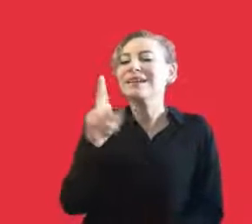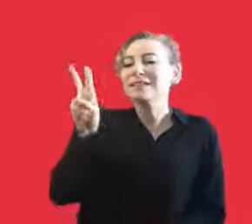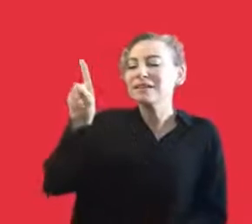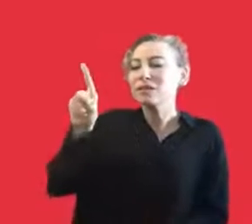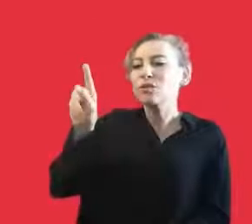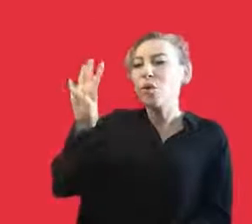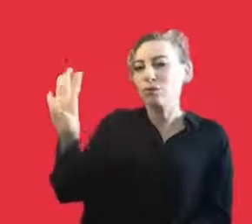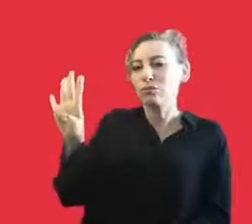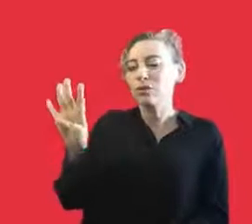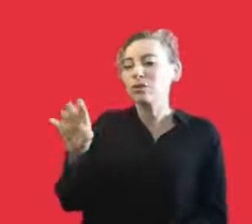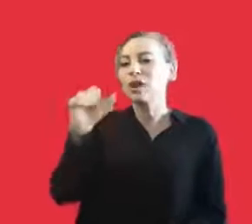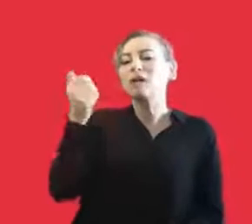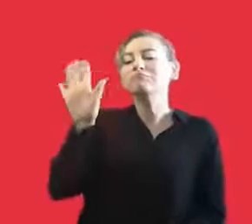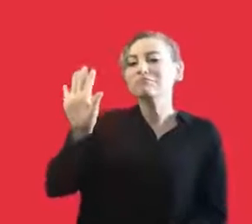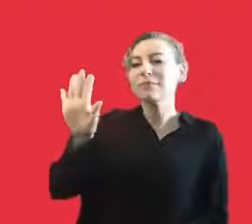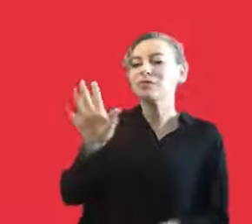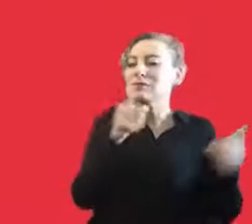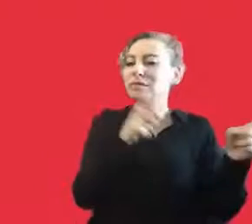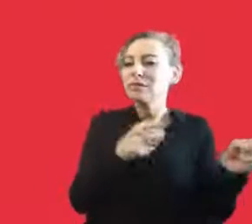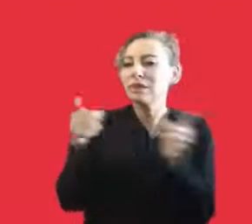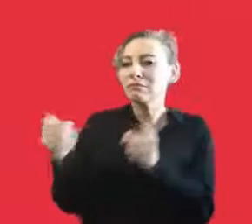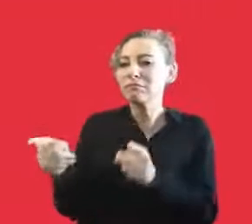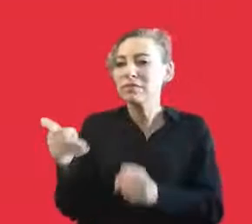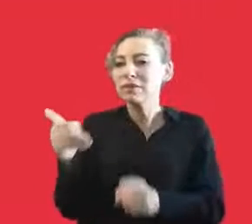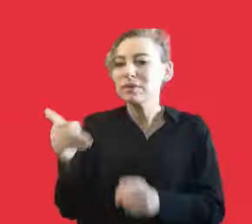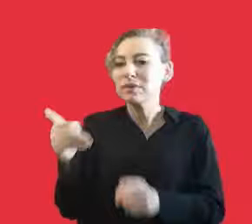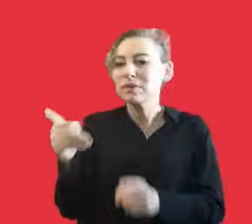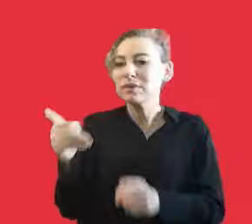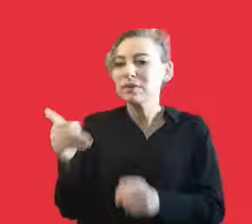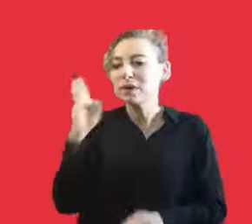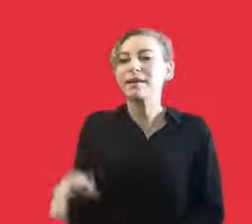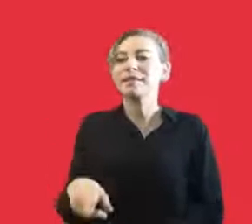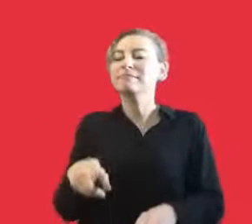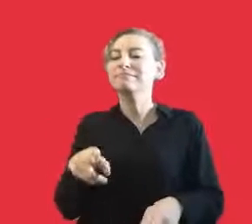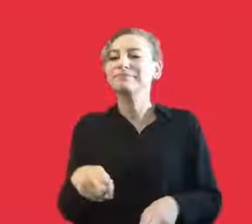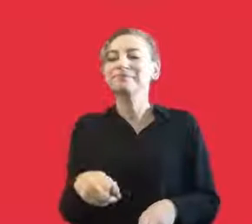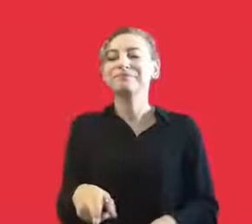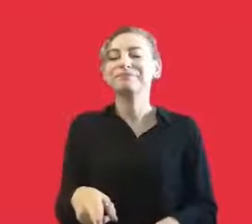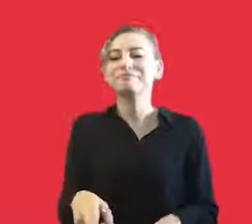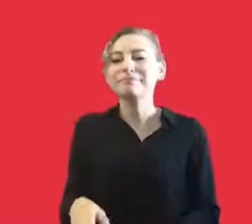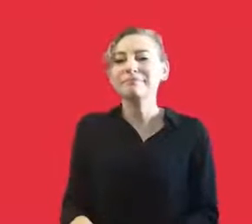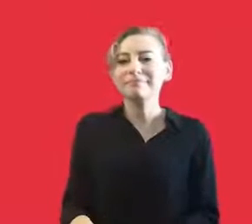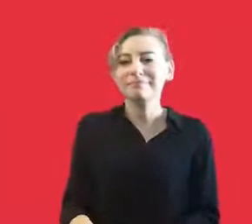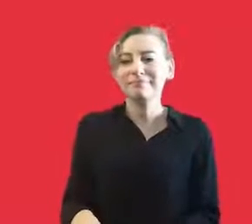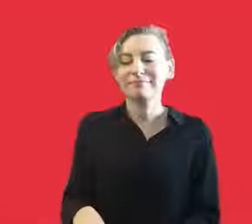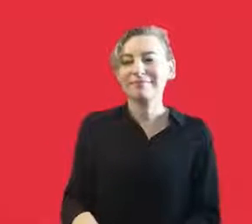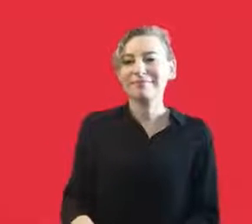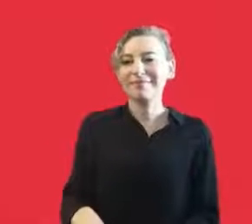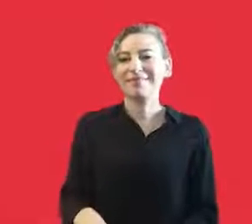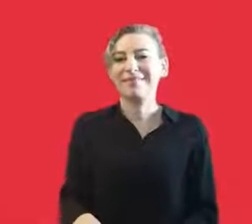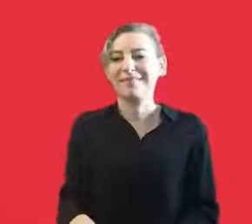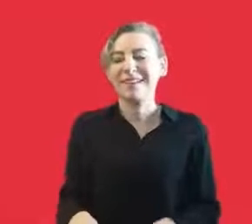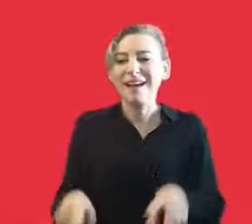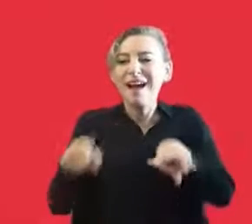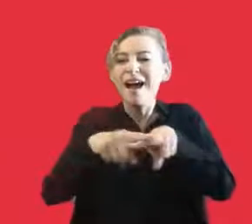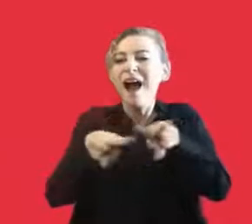members are between six and 14 years old and we have 400 amateur singers as well. I underline